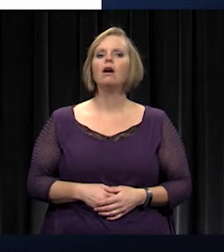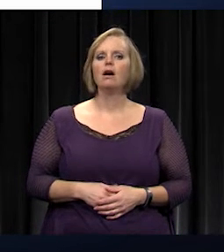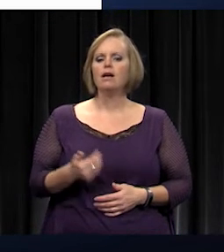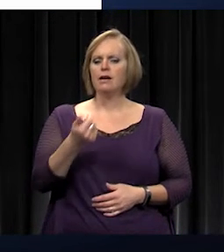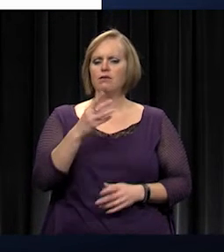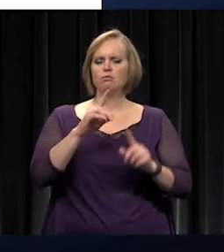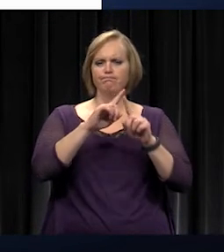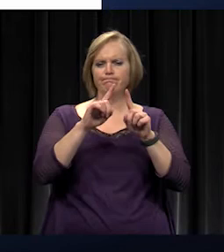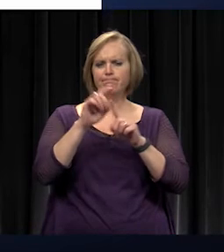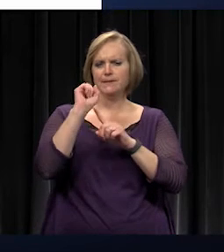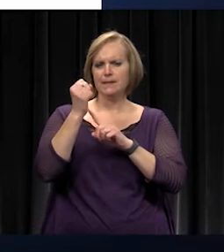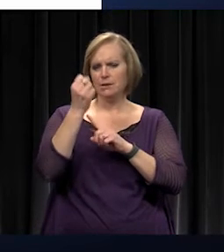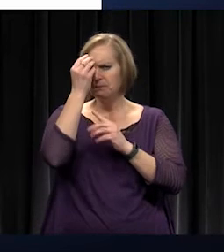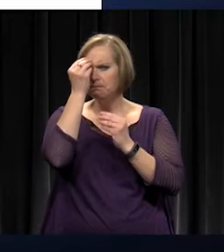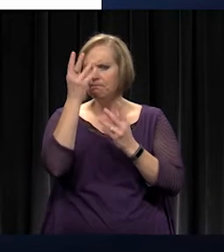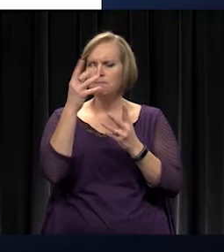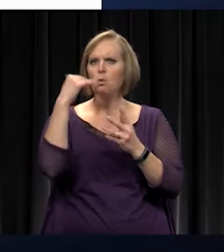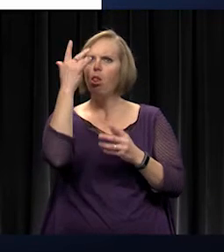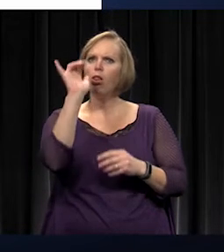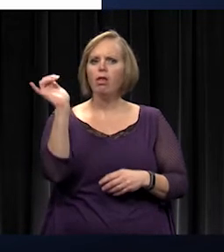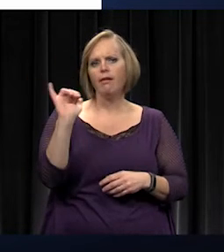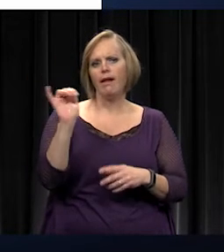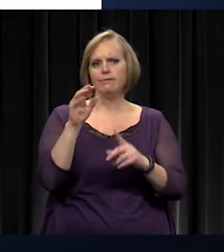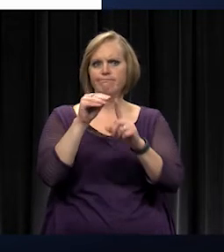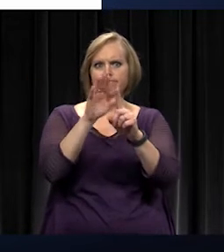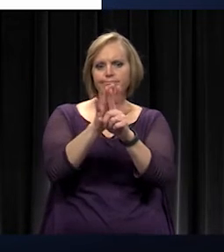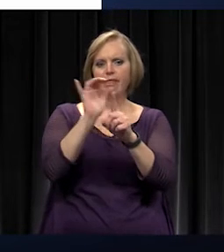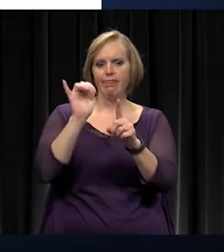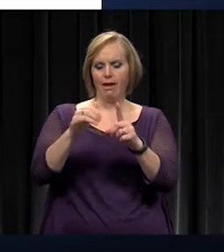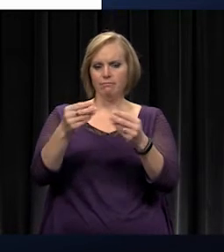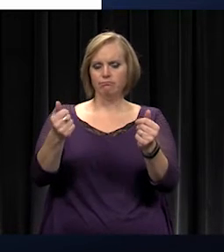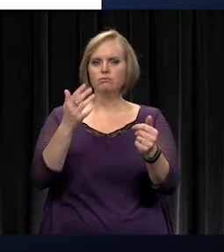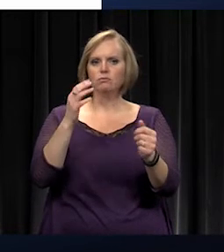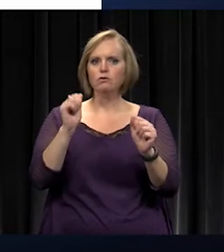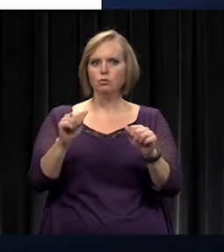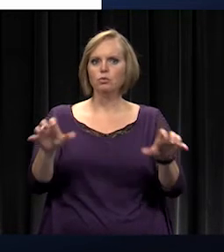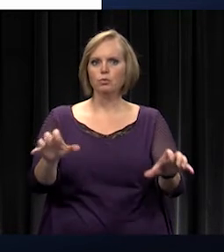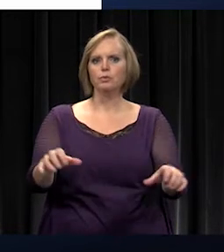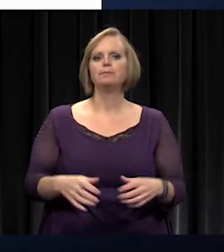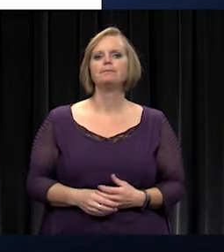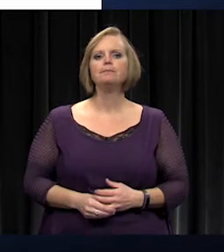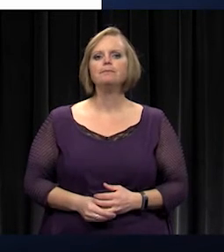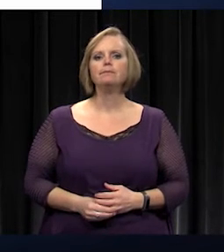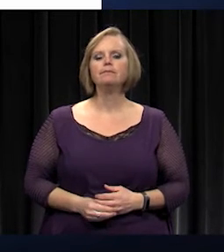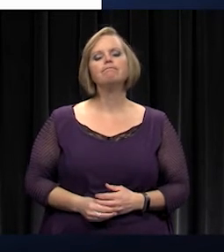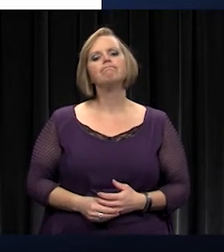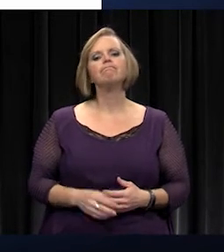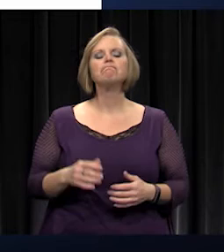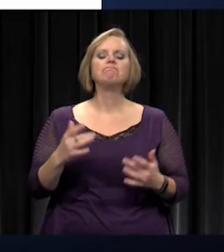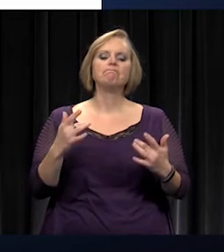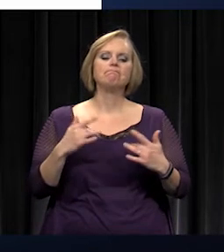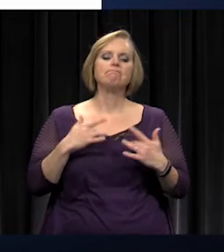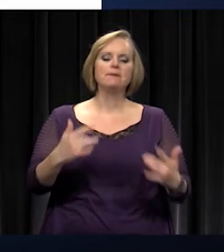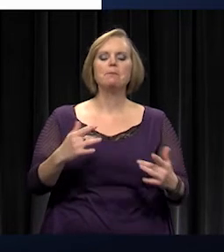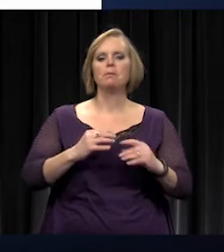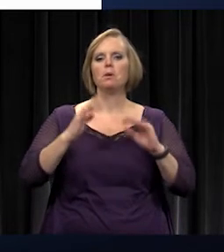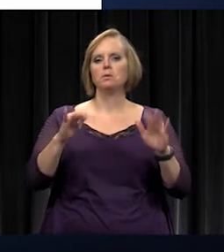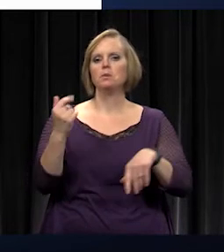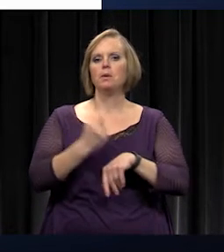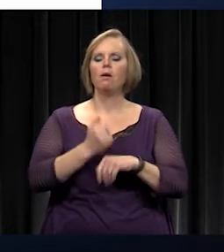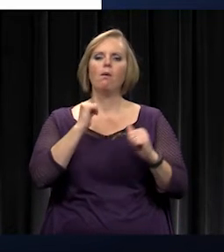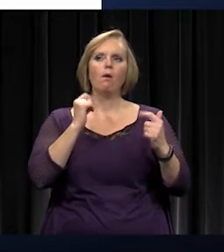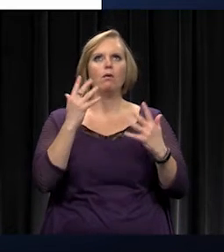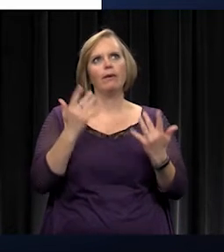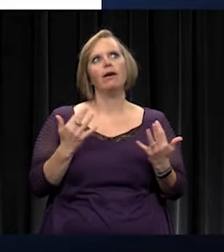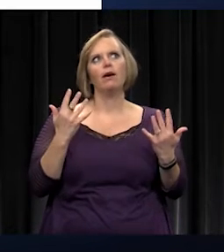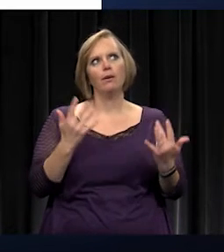scenarios just to give you an idea of the impact this kind of solution would have for us. On a typical snow day, everyone is waiting to